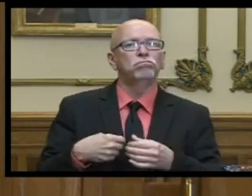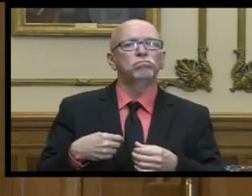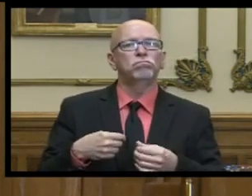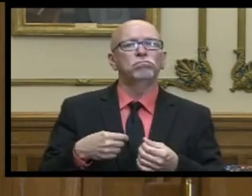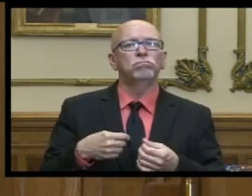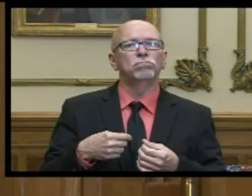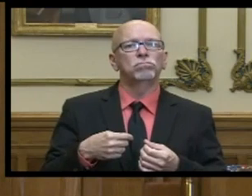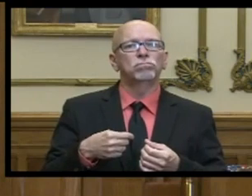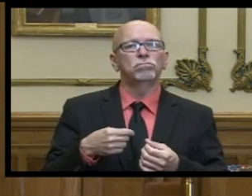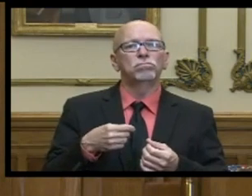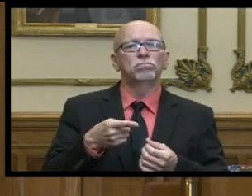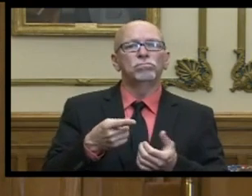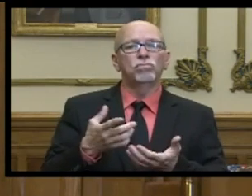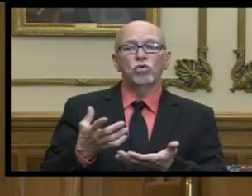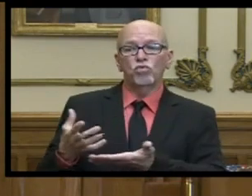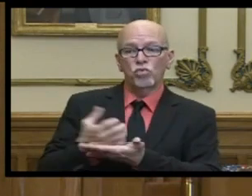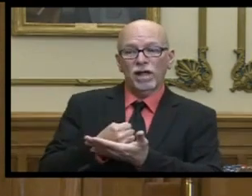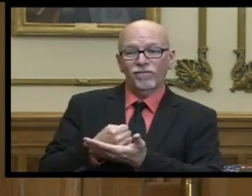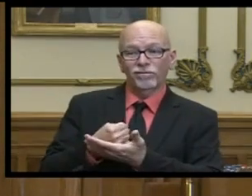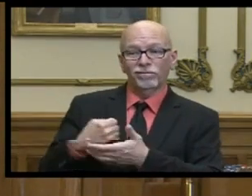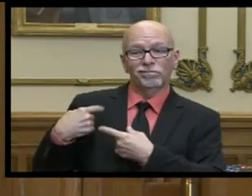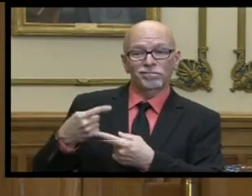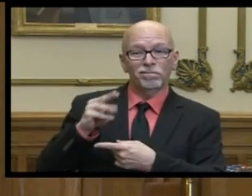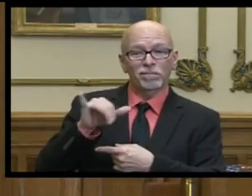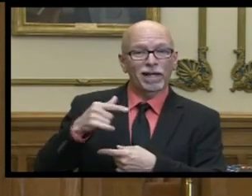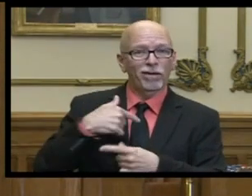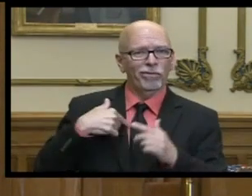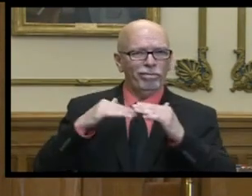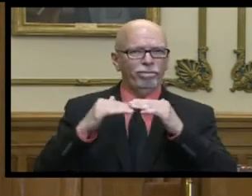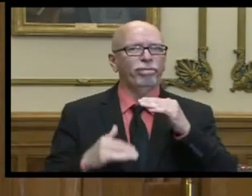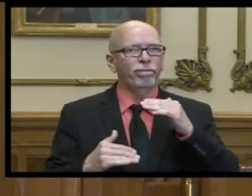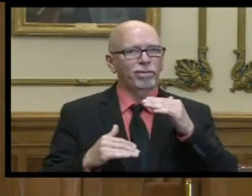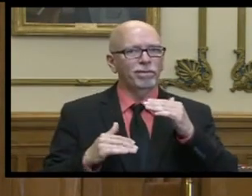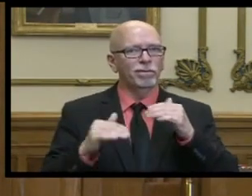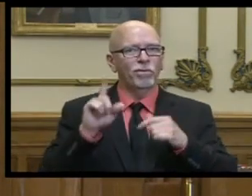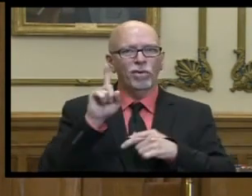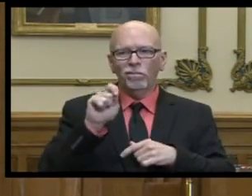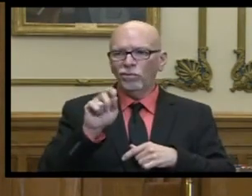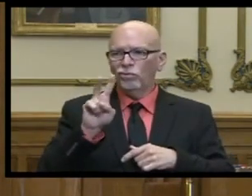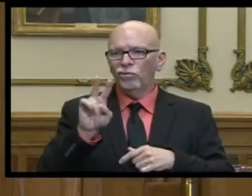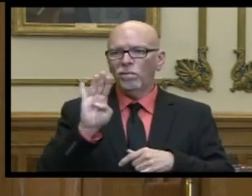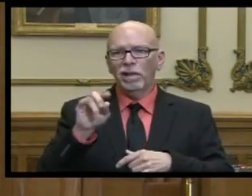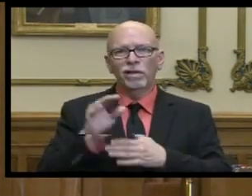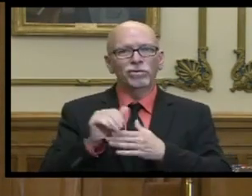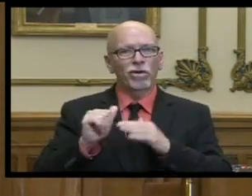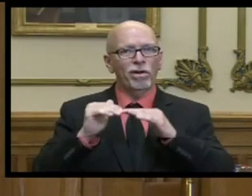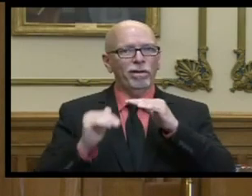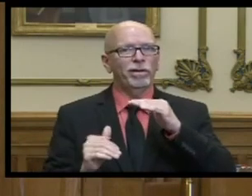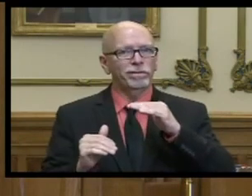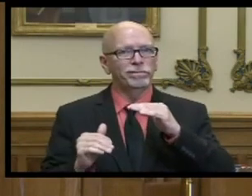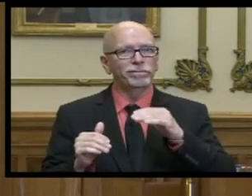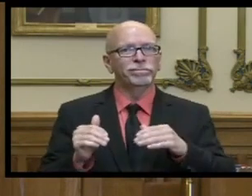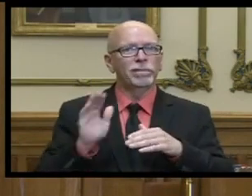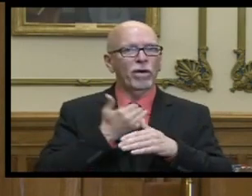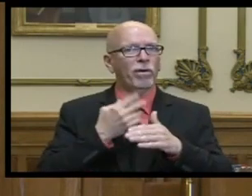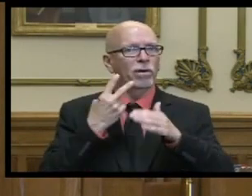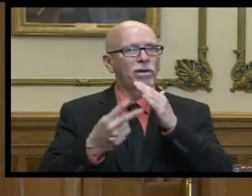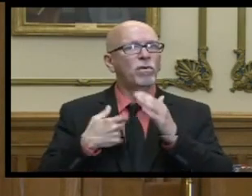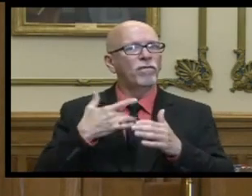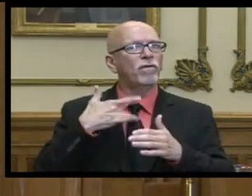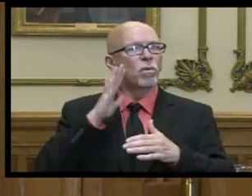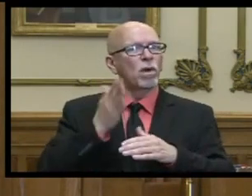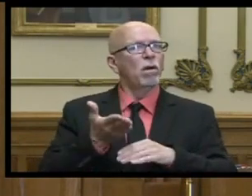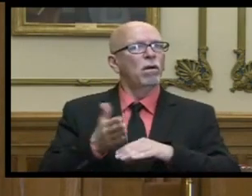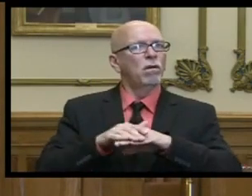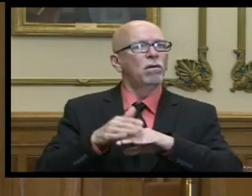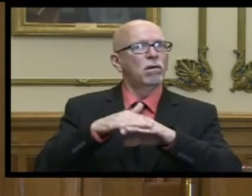revenues through may we've missed the the by 1.2 billion dollars uh we think that may grow close to